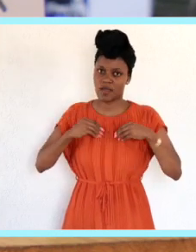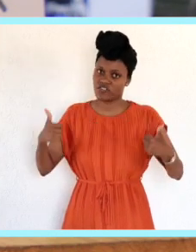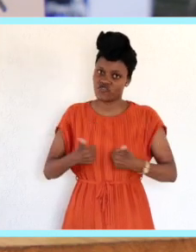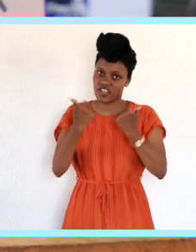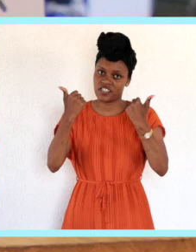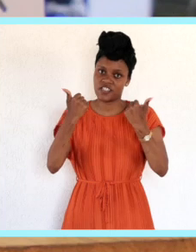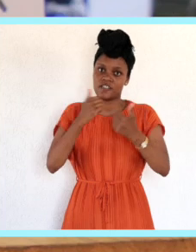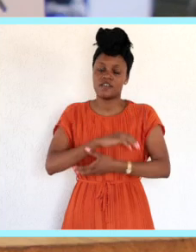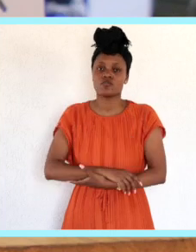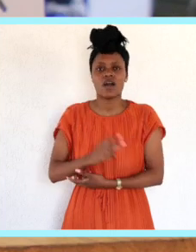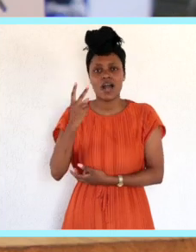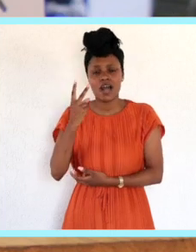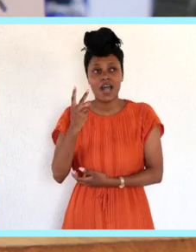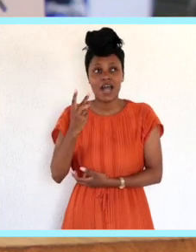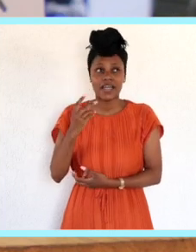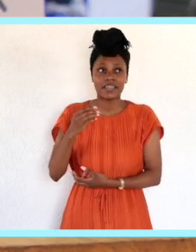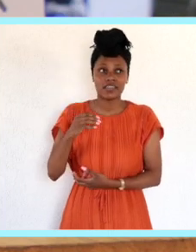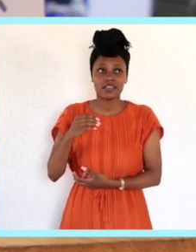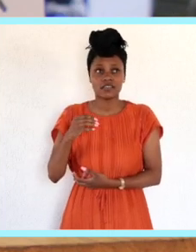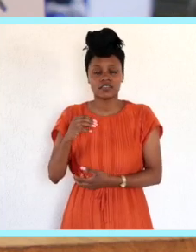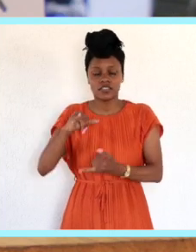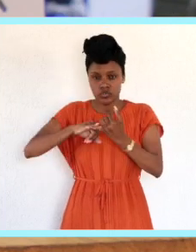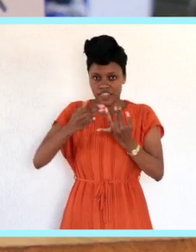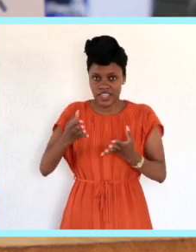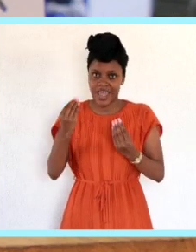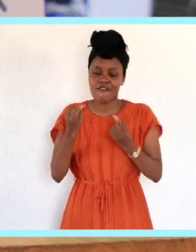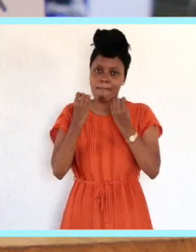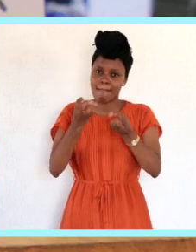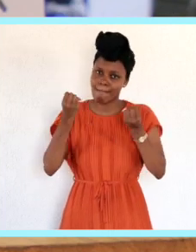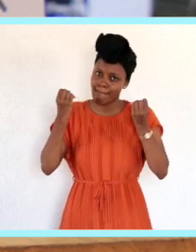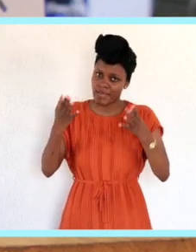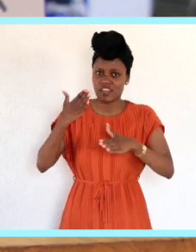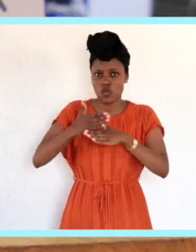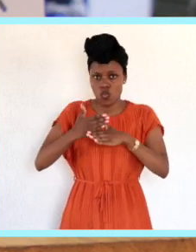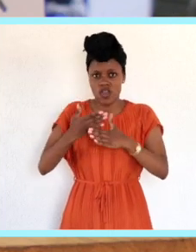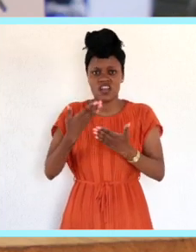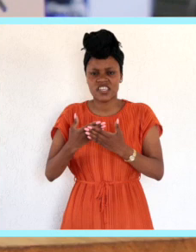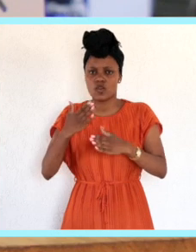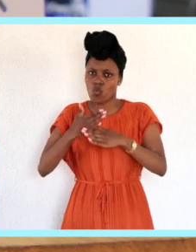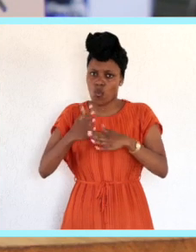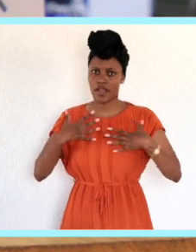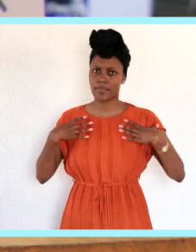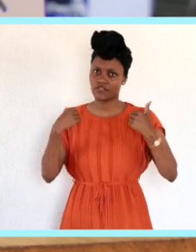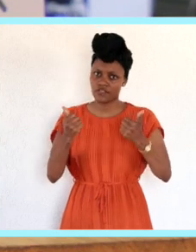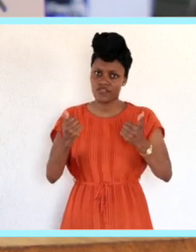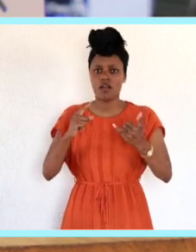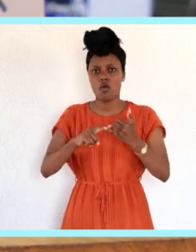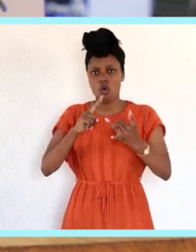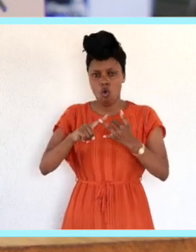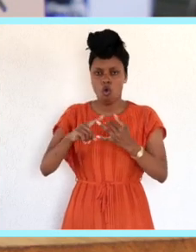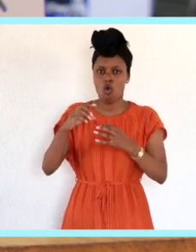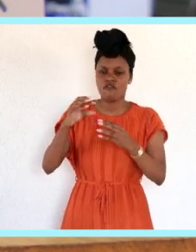up for a challenge. So I saw it was an interest and it has many, many career fields because I can also get into healthcare,